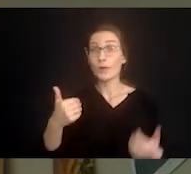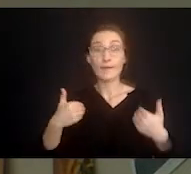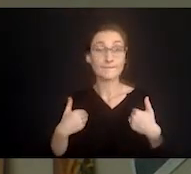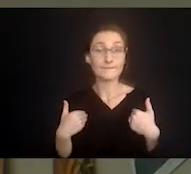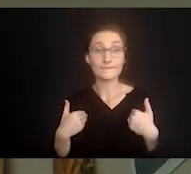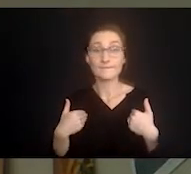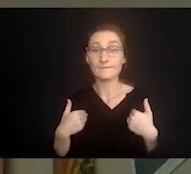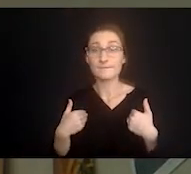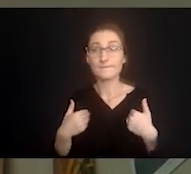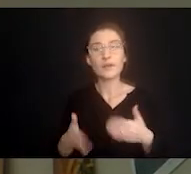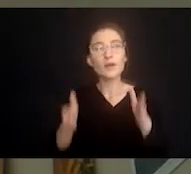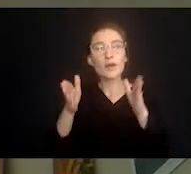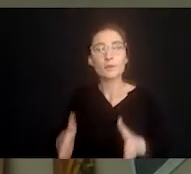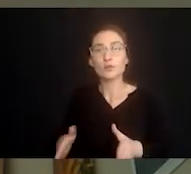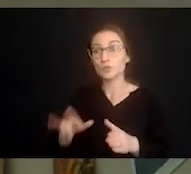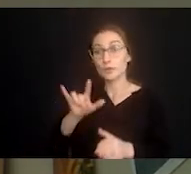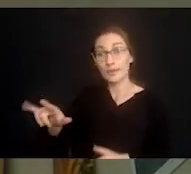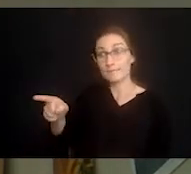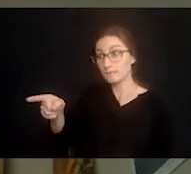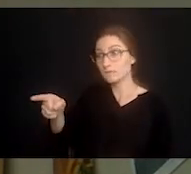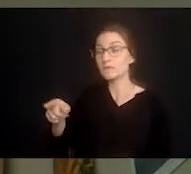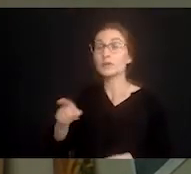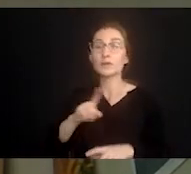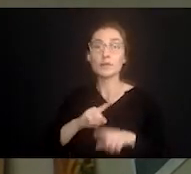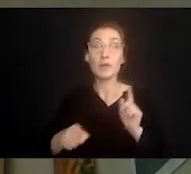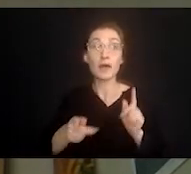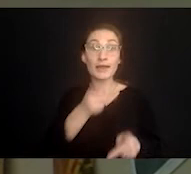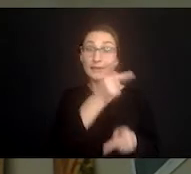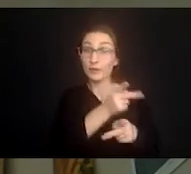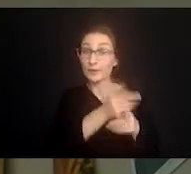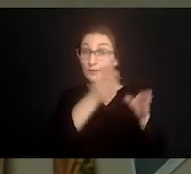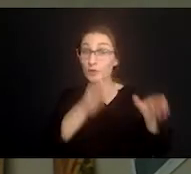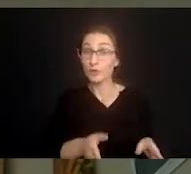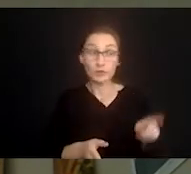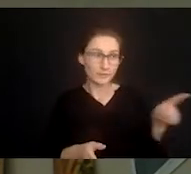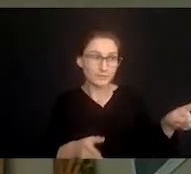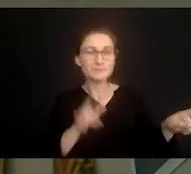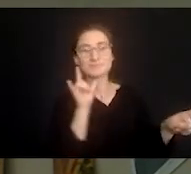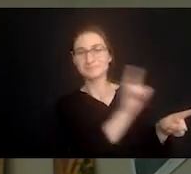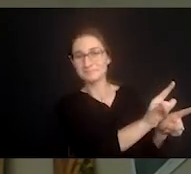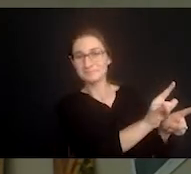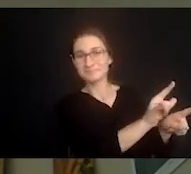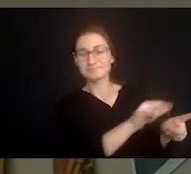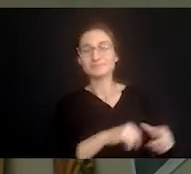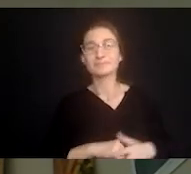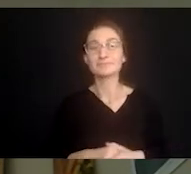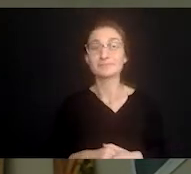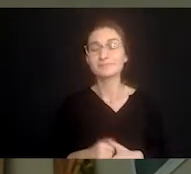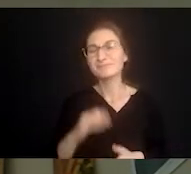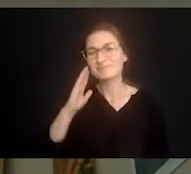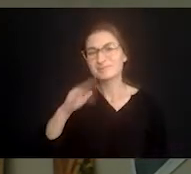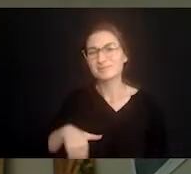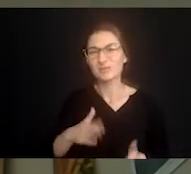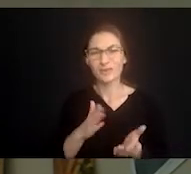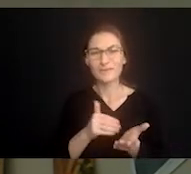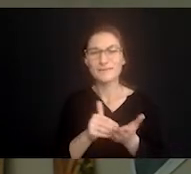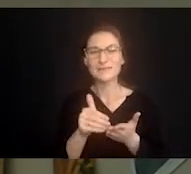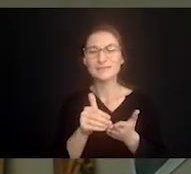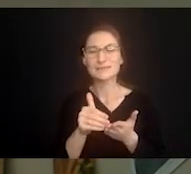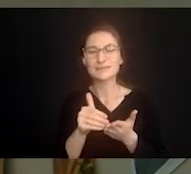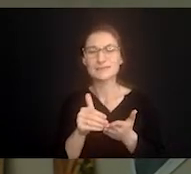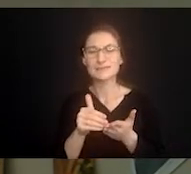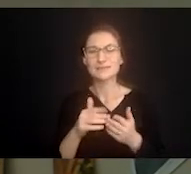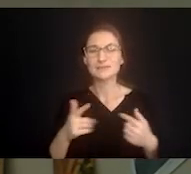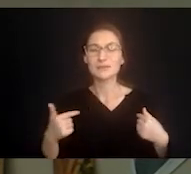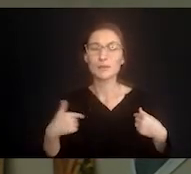somebody they love who's a care who they provide care for but they love a caregiver friend of theirs you know a lot of